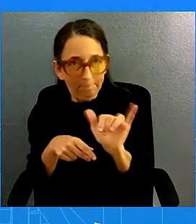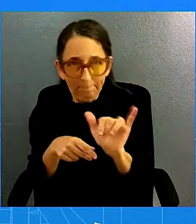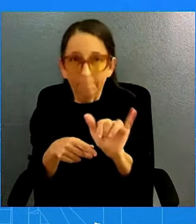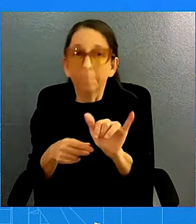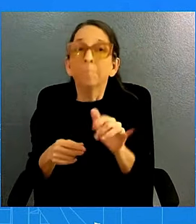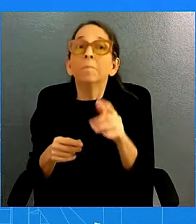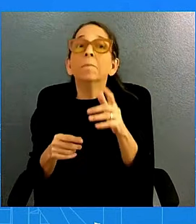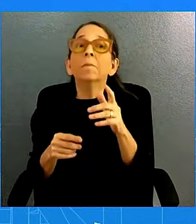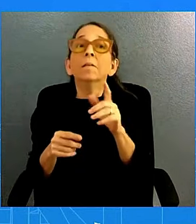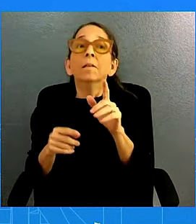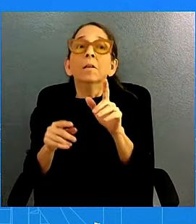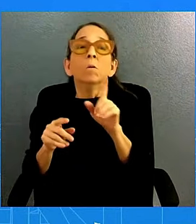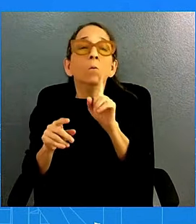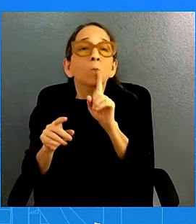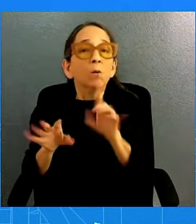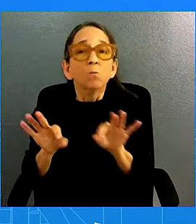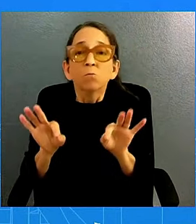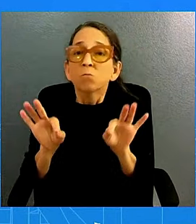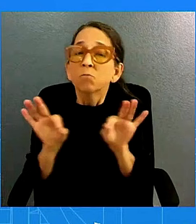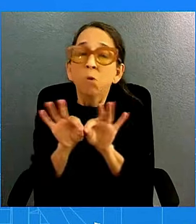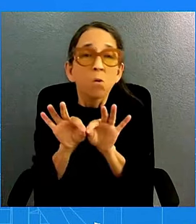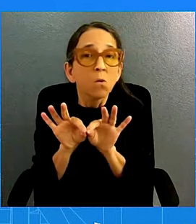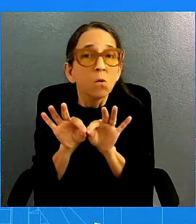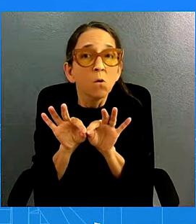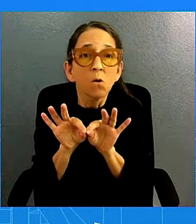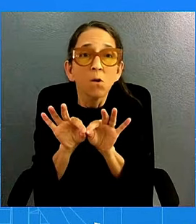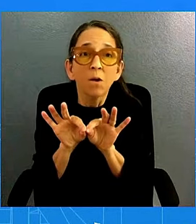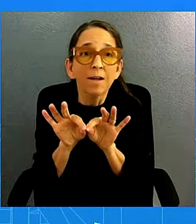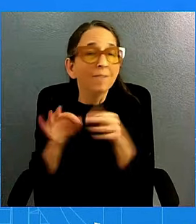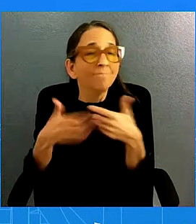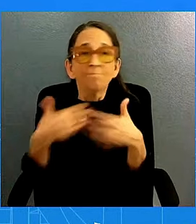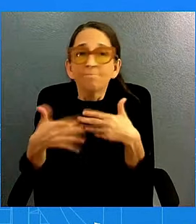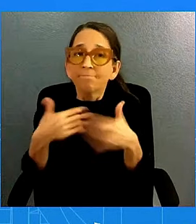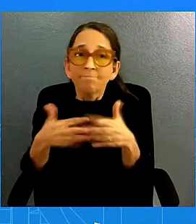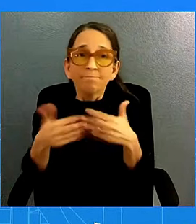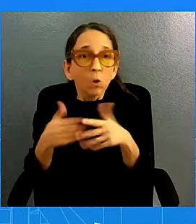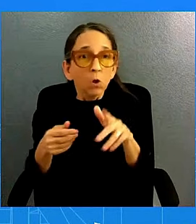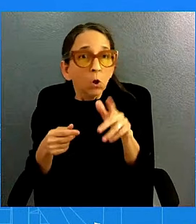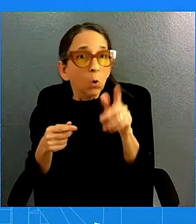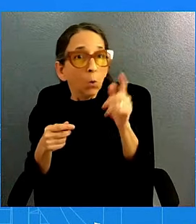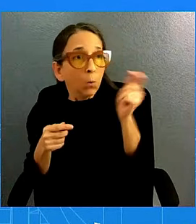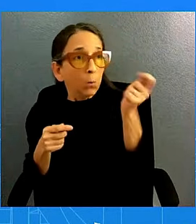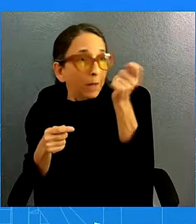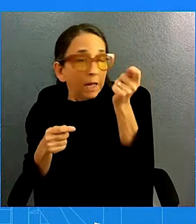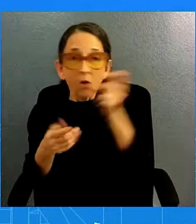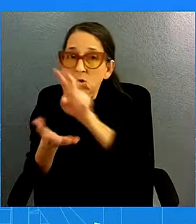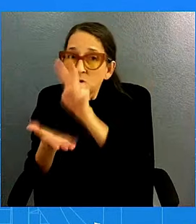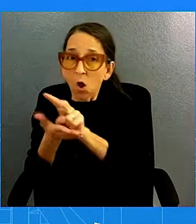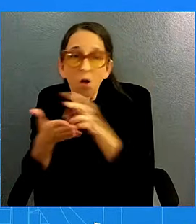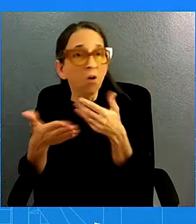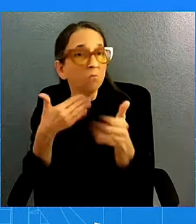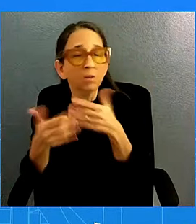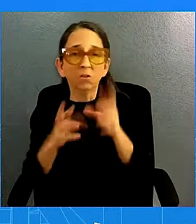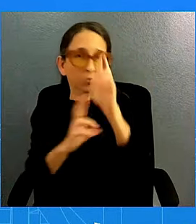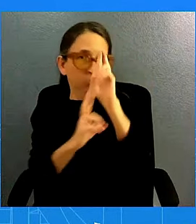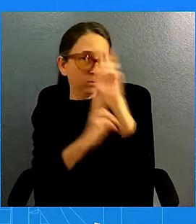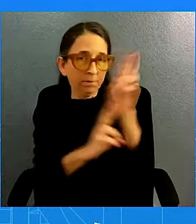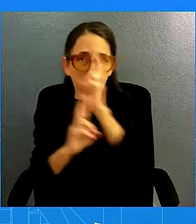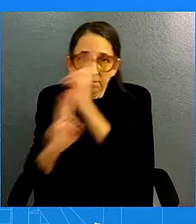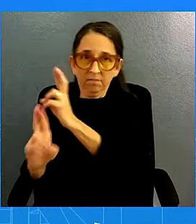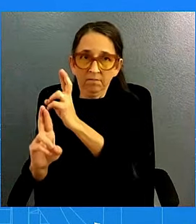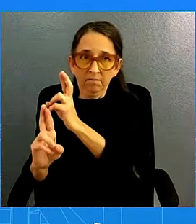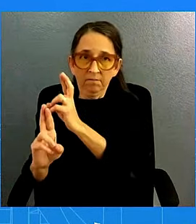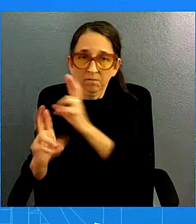that it shouldn't matter if you win or lose, you should respect the results of the election. You've heard him say that directly.